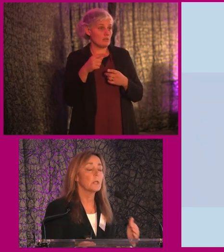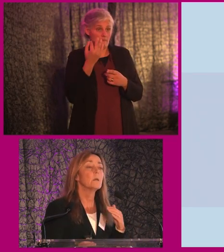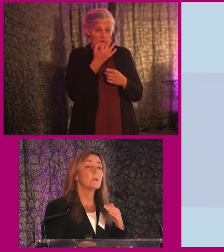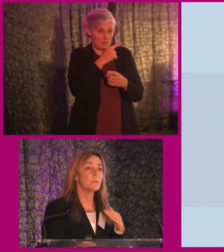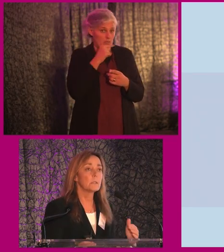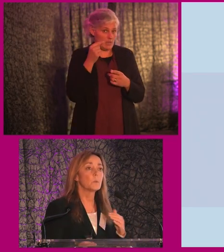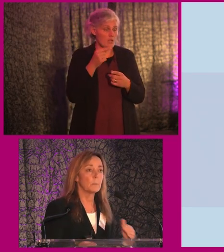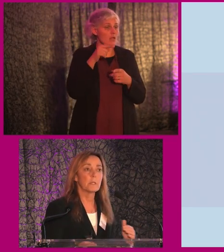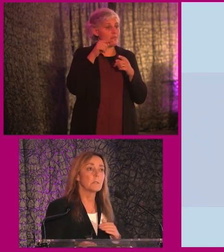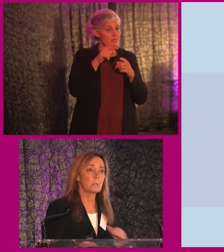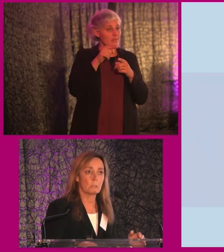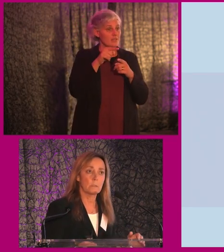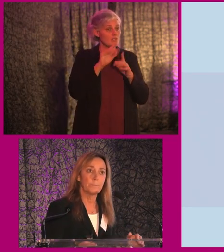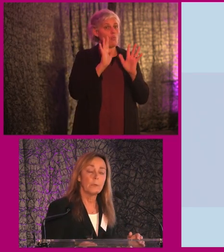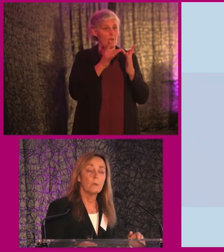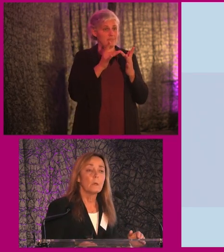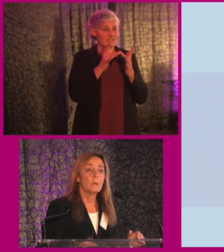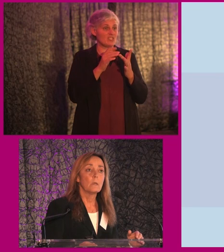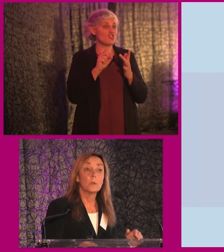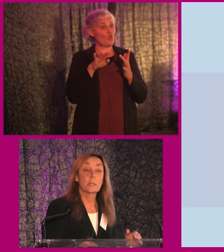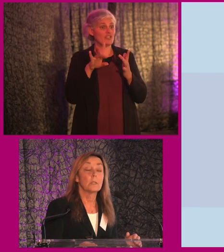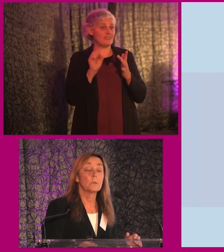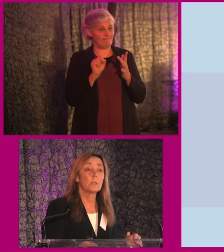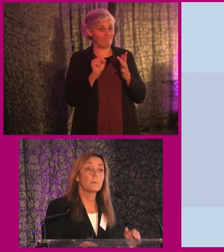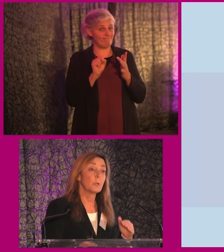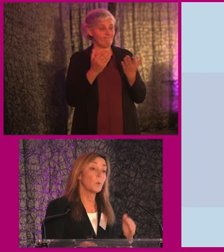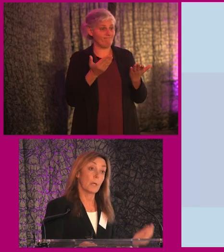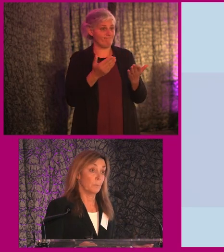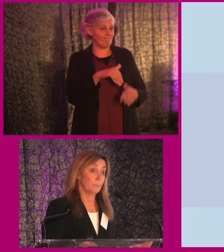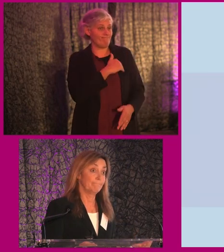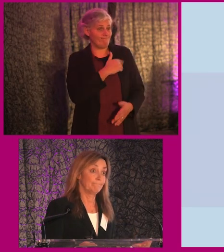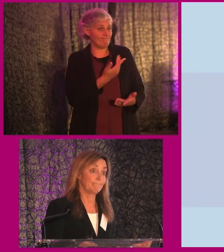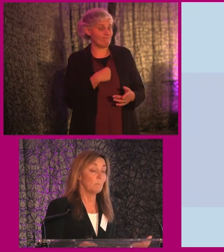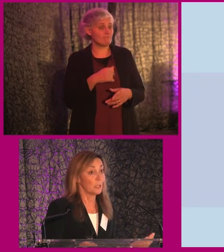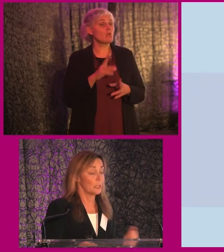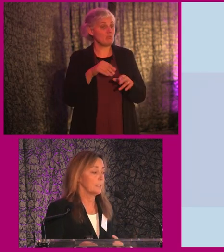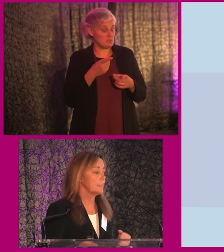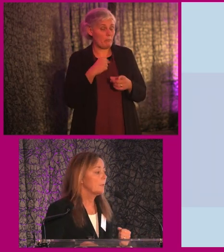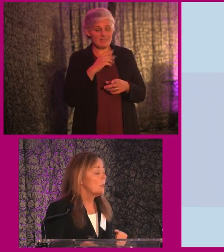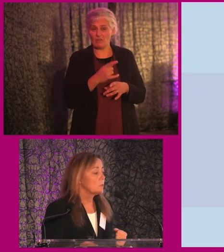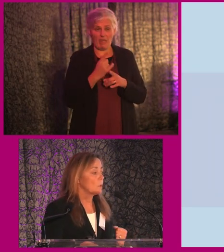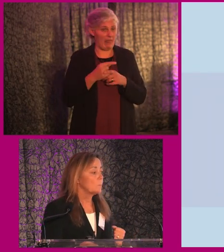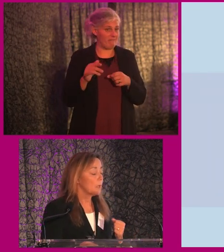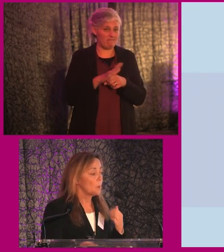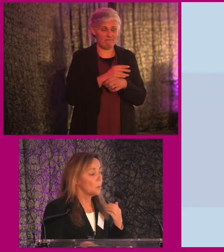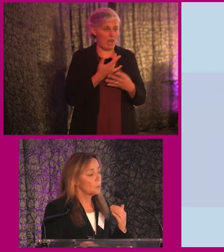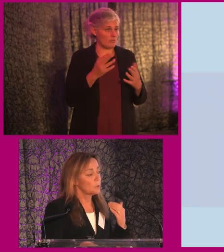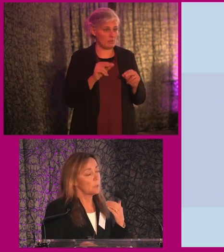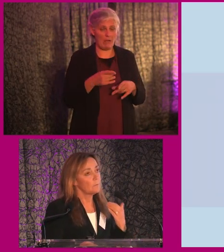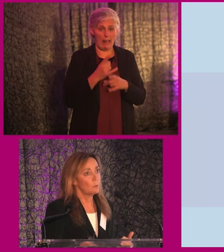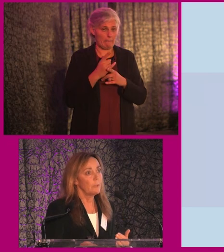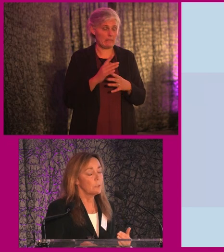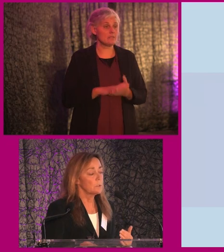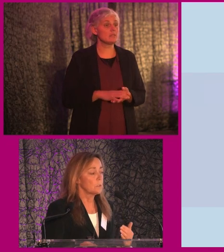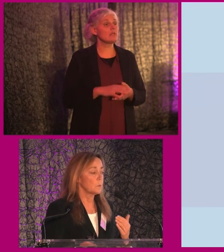to say this website sucks. You're entitled to do that, but it won't help much at least. So we want to